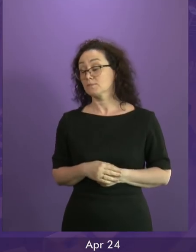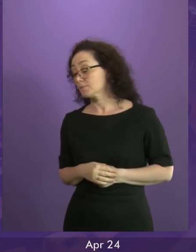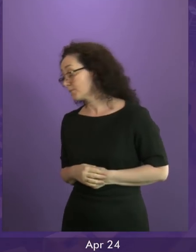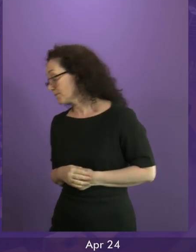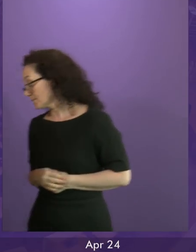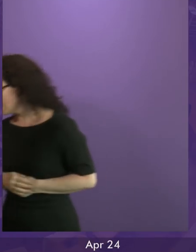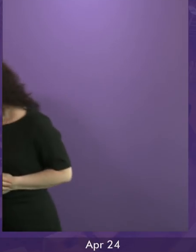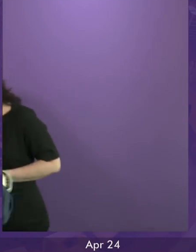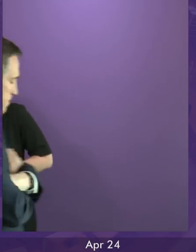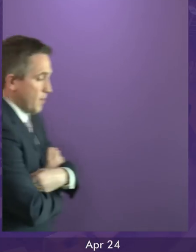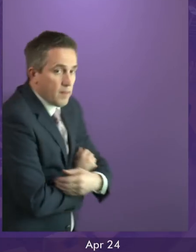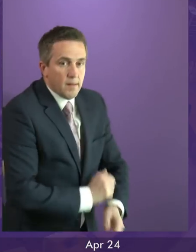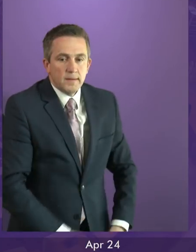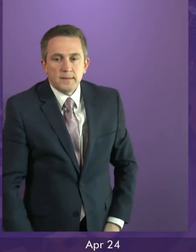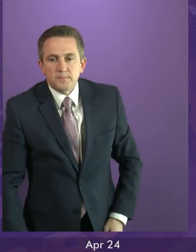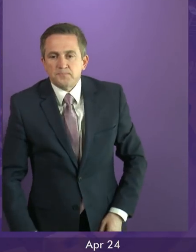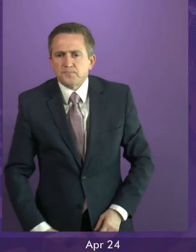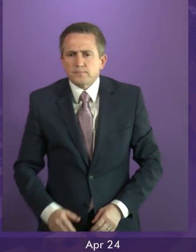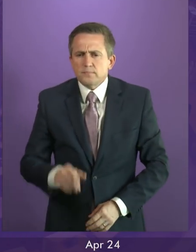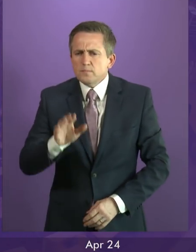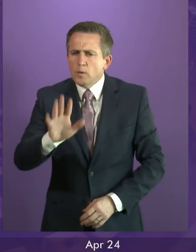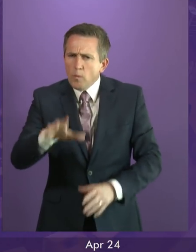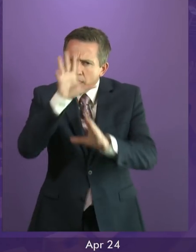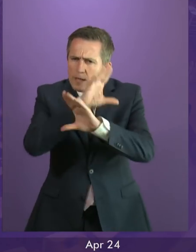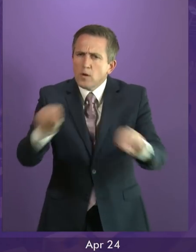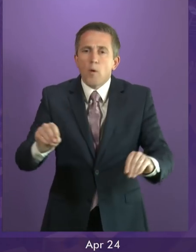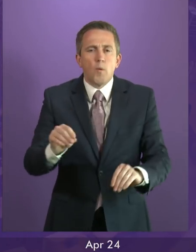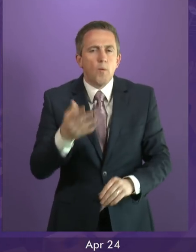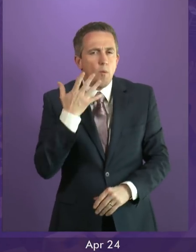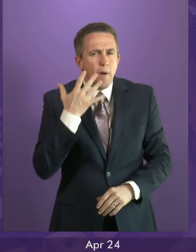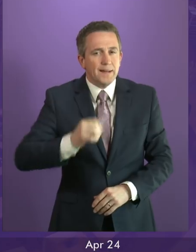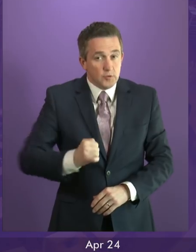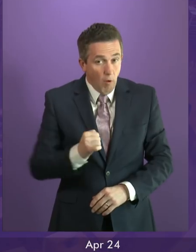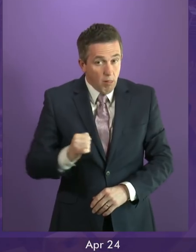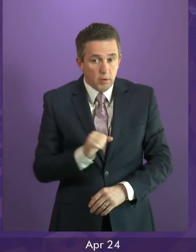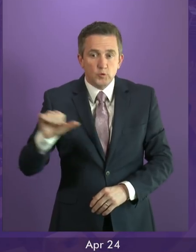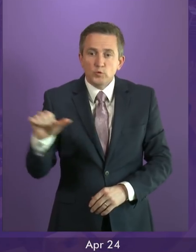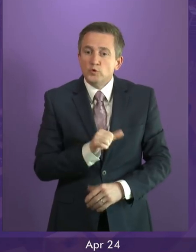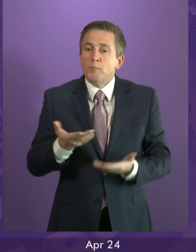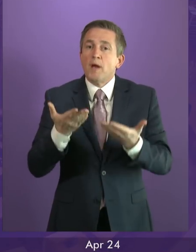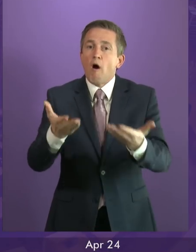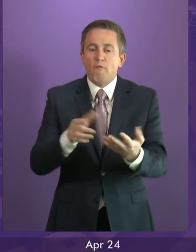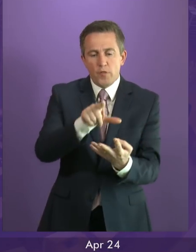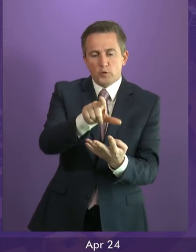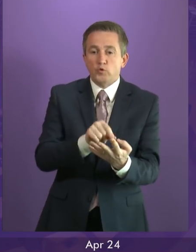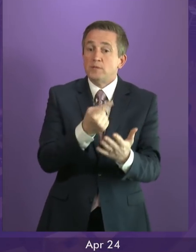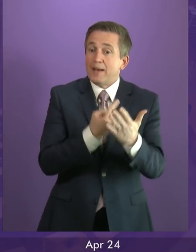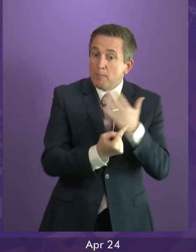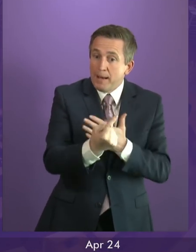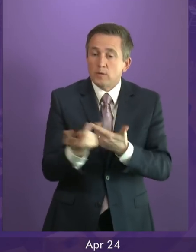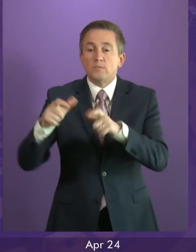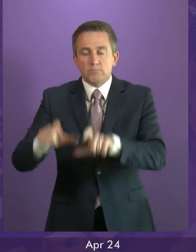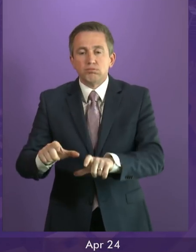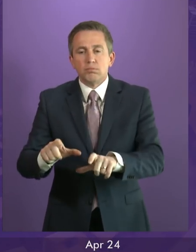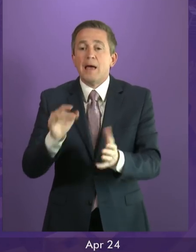issue of when I think people in Scotland should be offered a new choice of independence. My party was elected